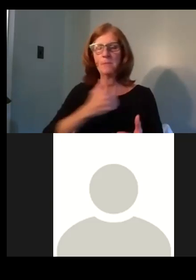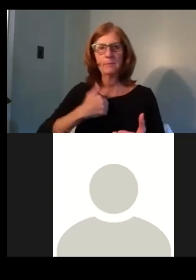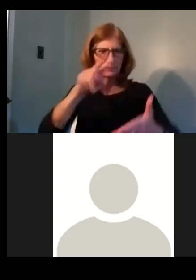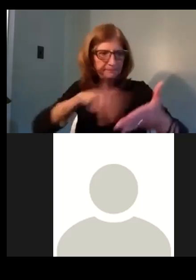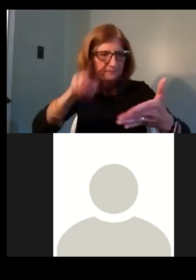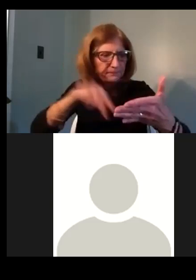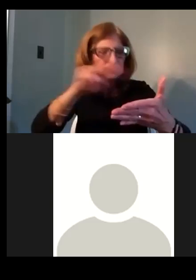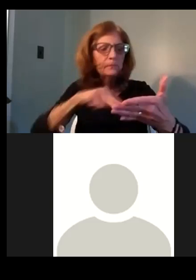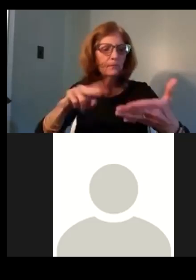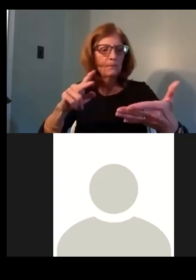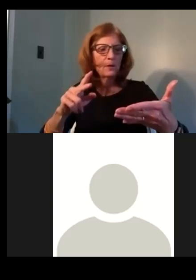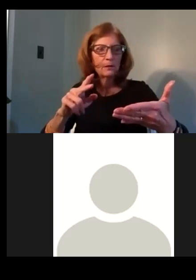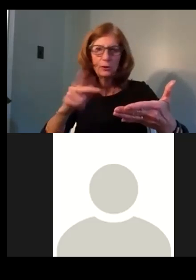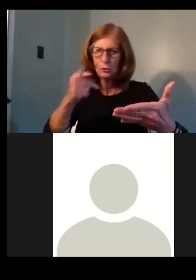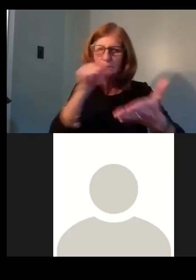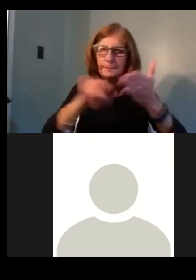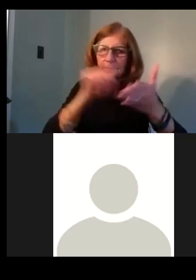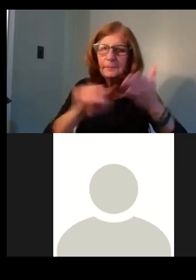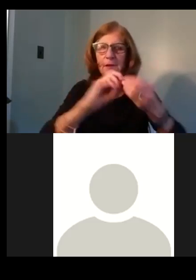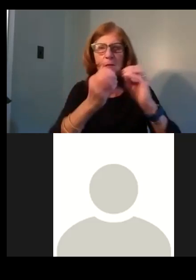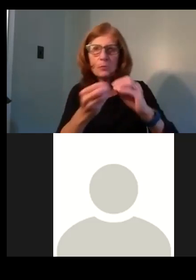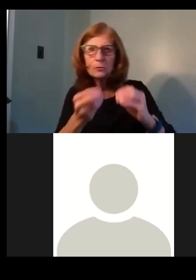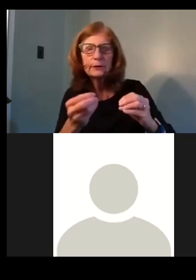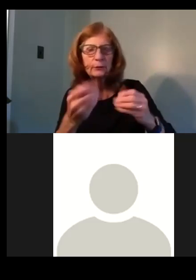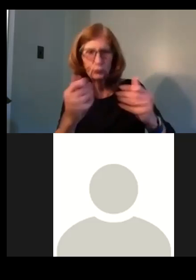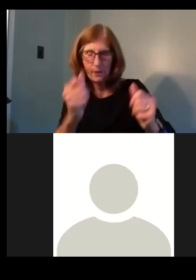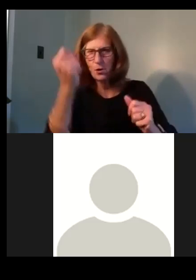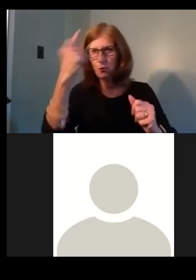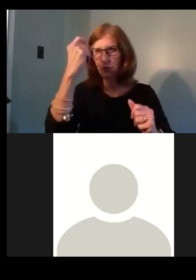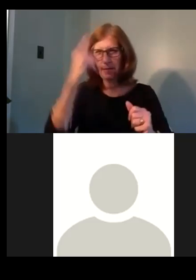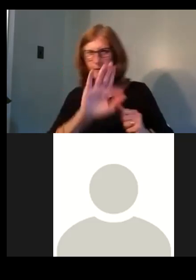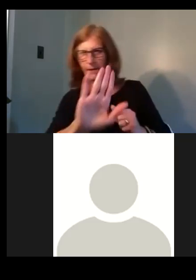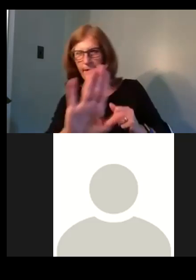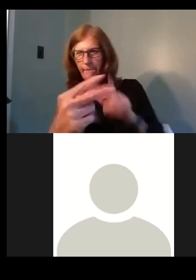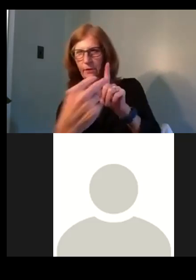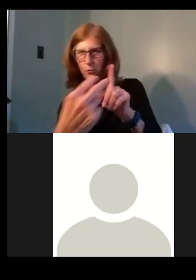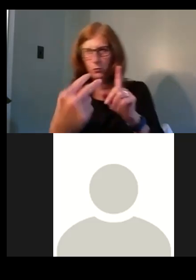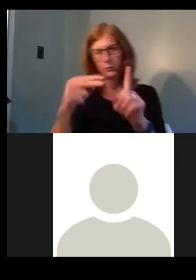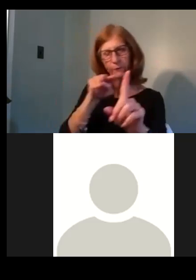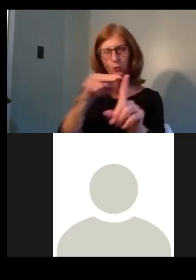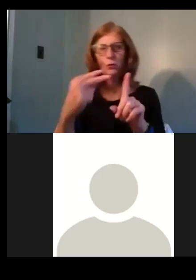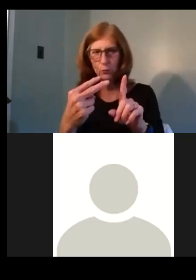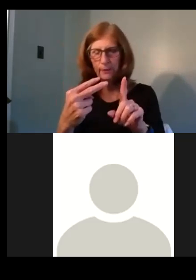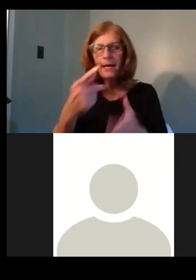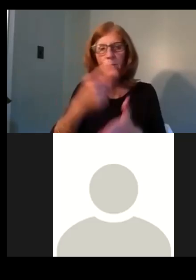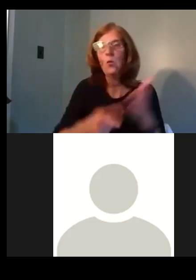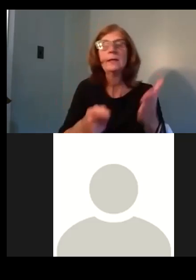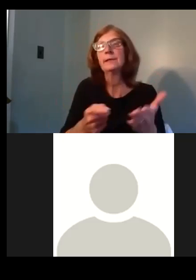deep into the numbers and, you know, and try to understand, uh, you know, the financial reality base in this project, essentially.